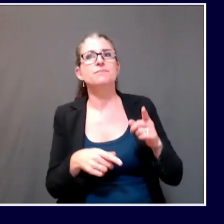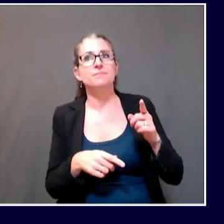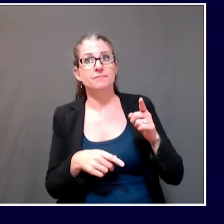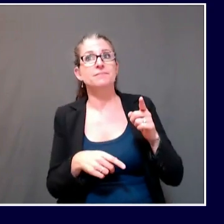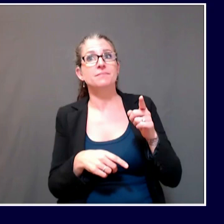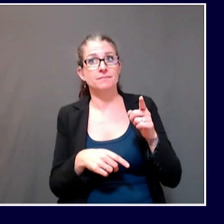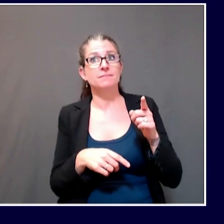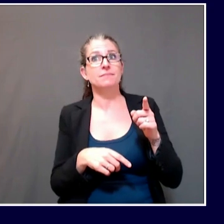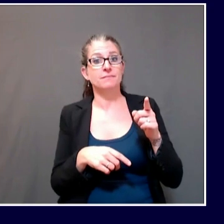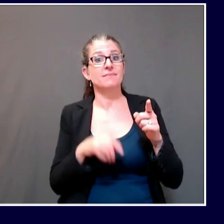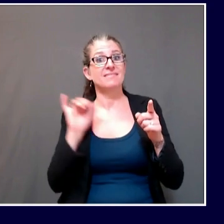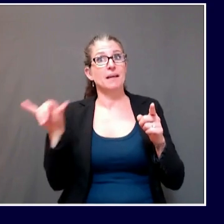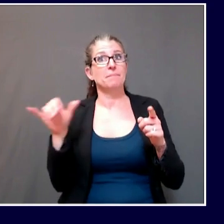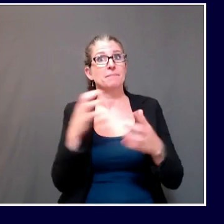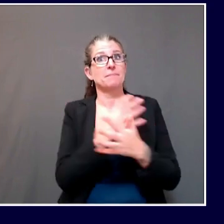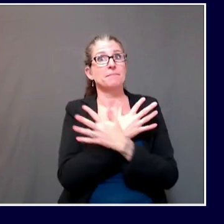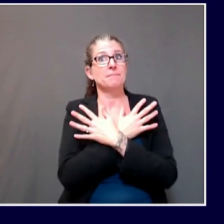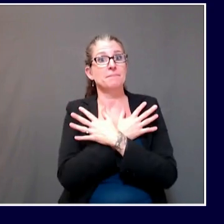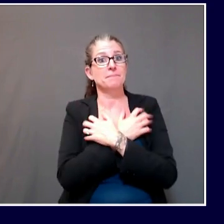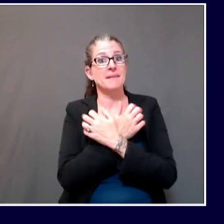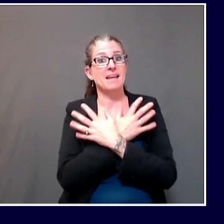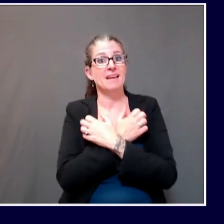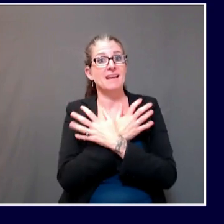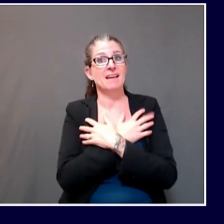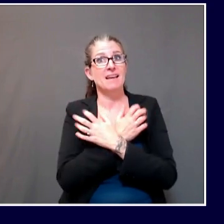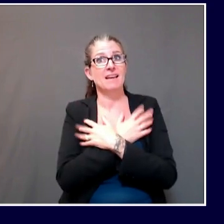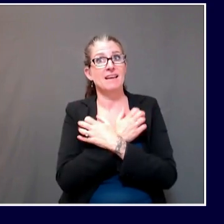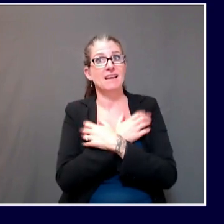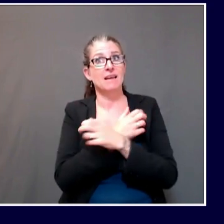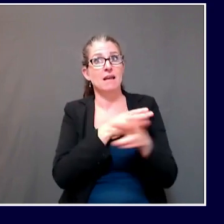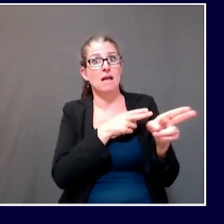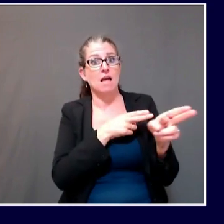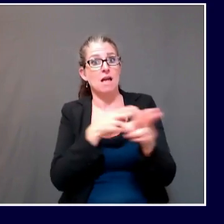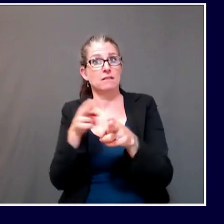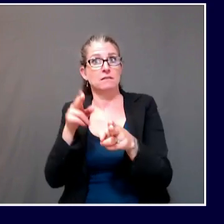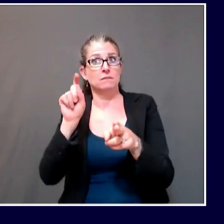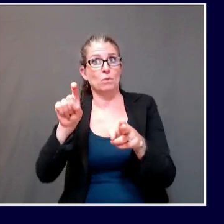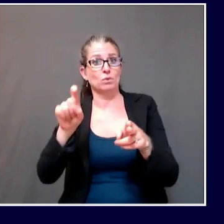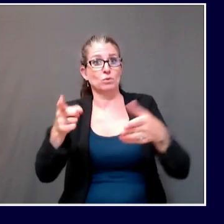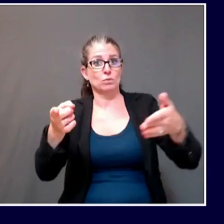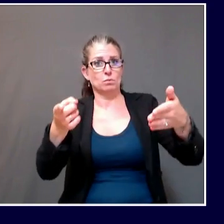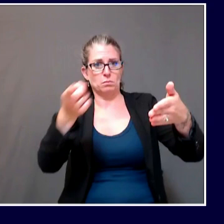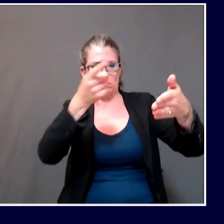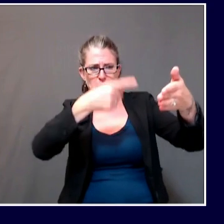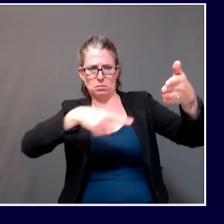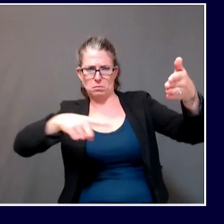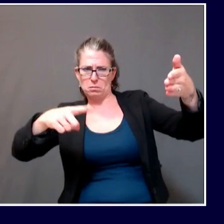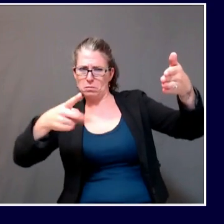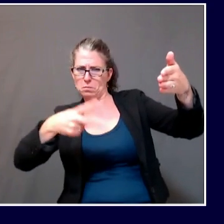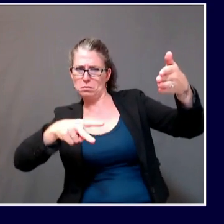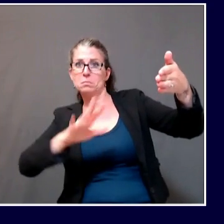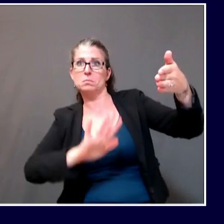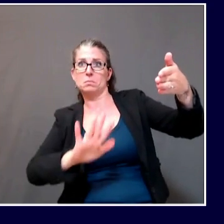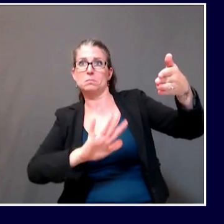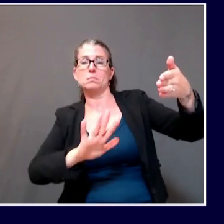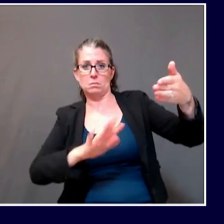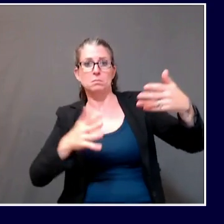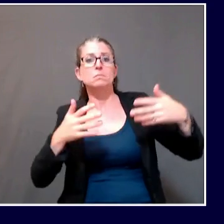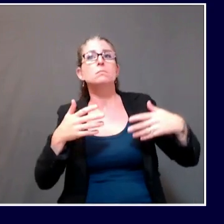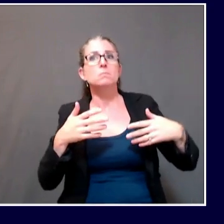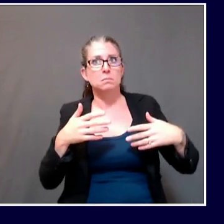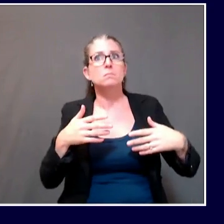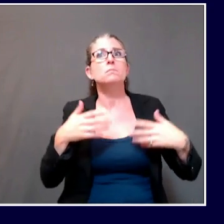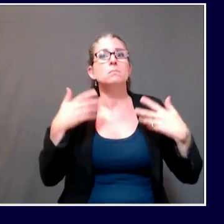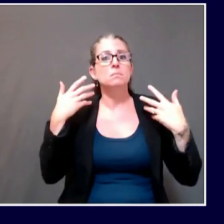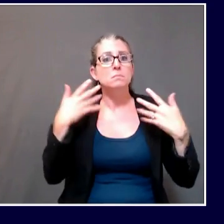a half. And we've been down this road before with the turkey hunt, but the bear hunt is different because it's a major driver of out